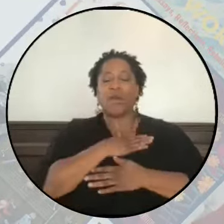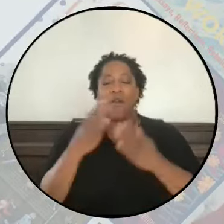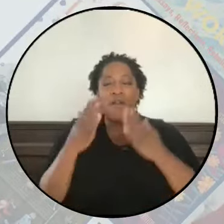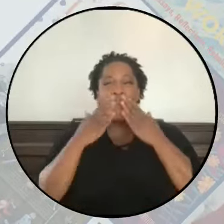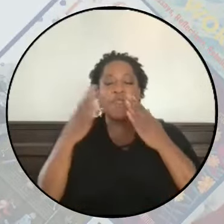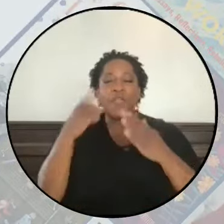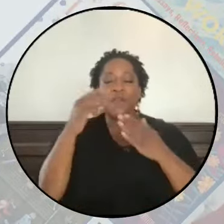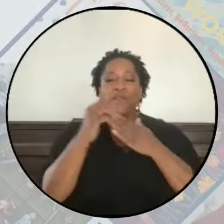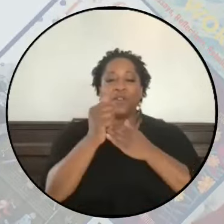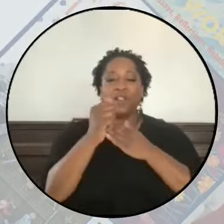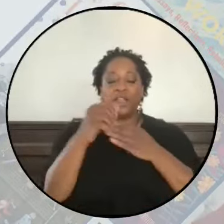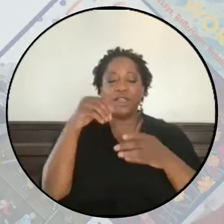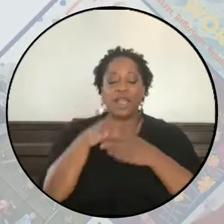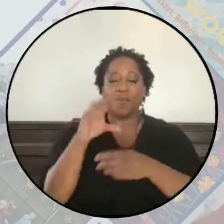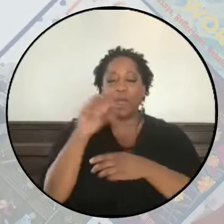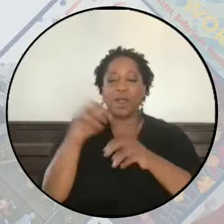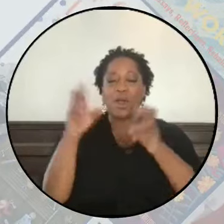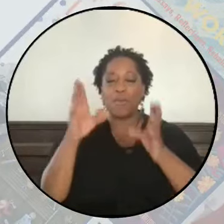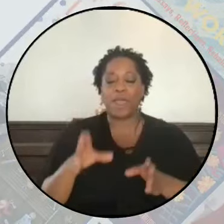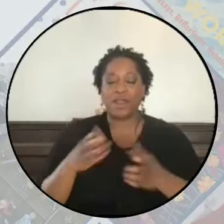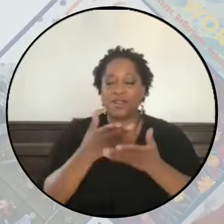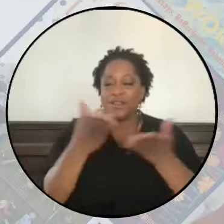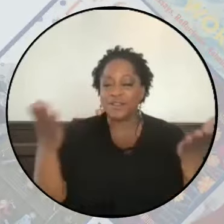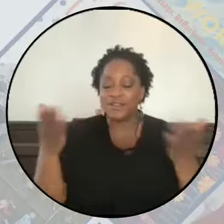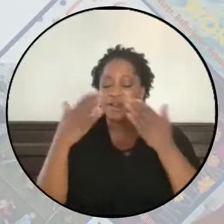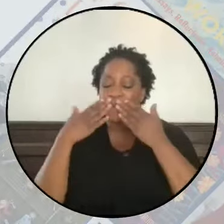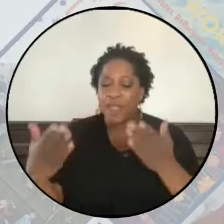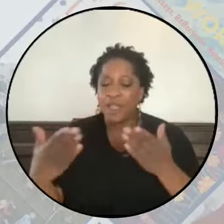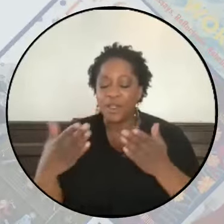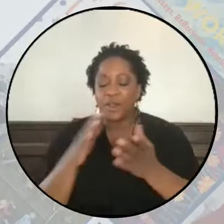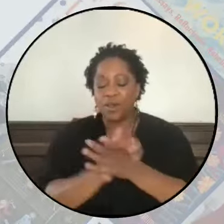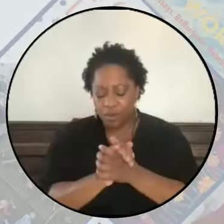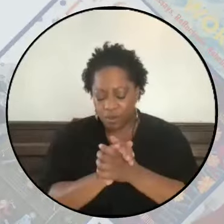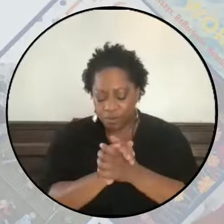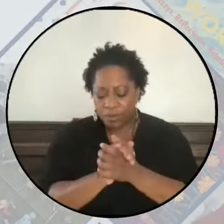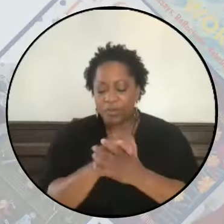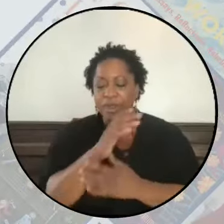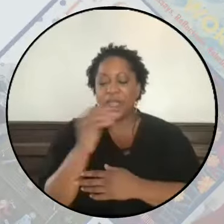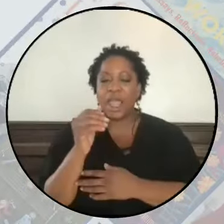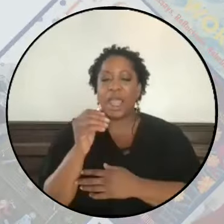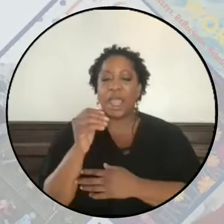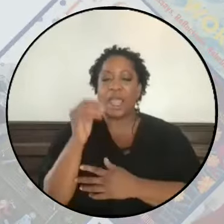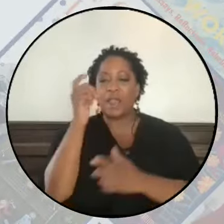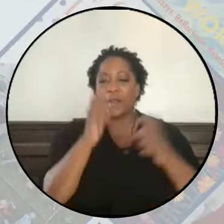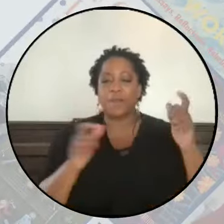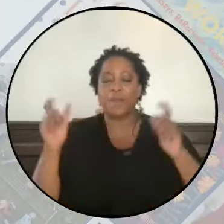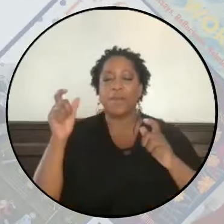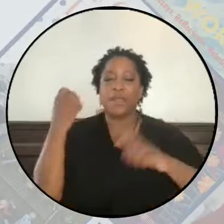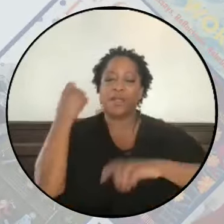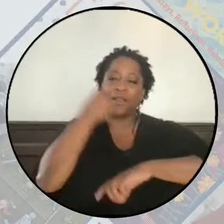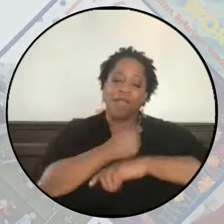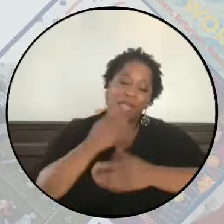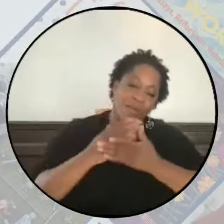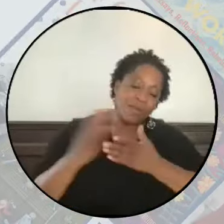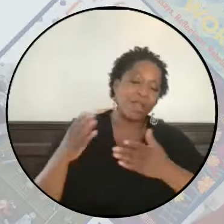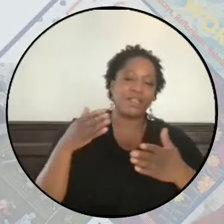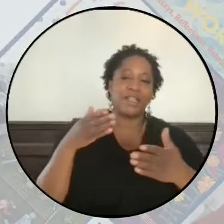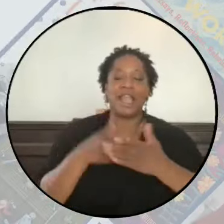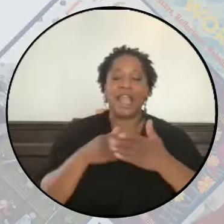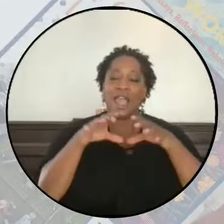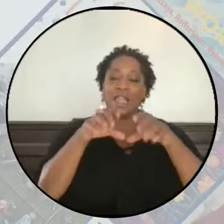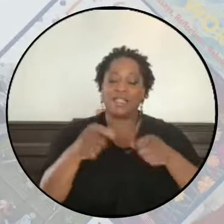for the leadership of my co-panelists and the broader abolitionist, anti